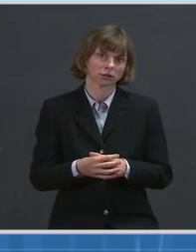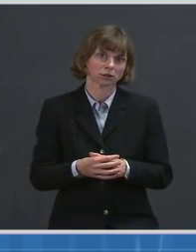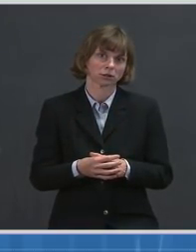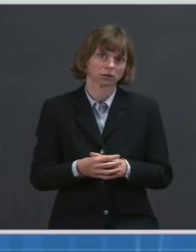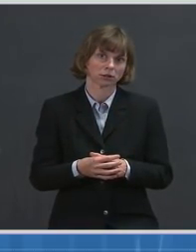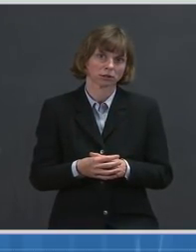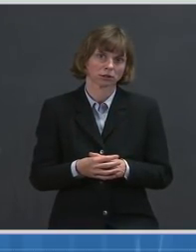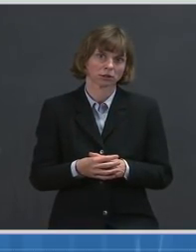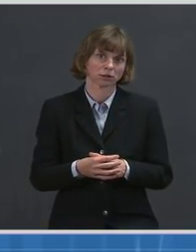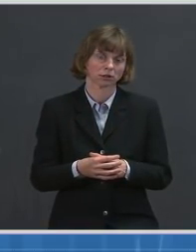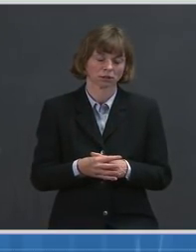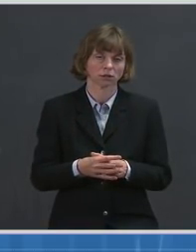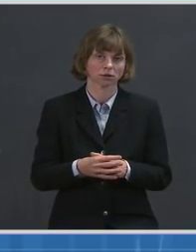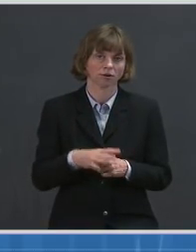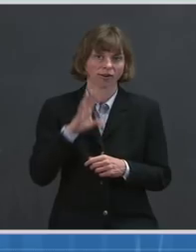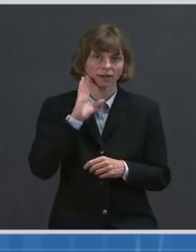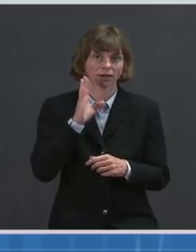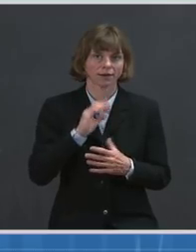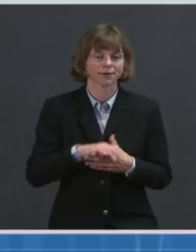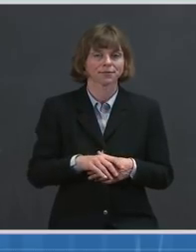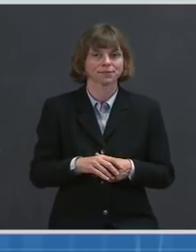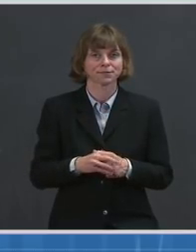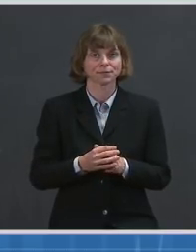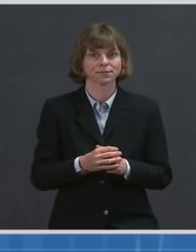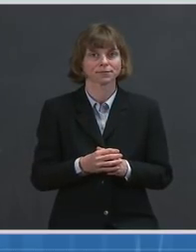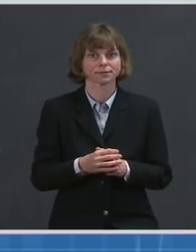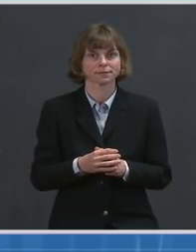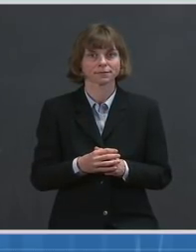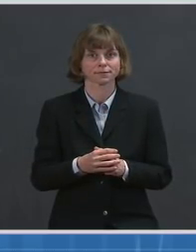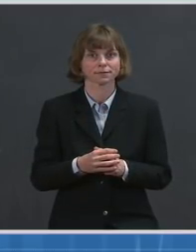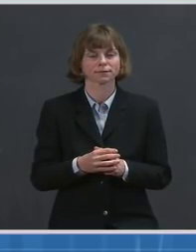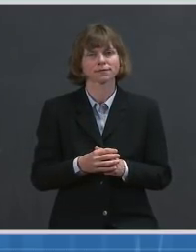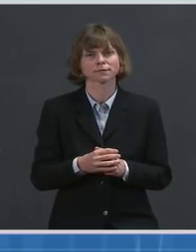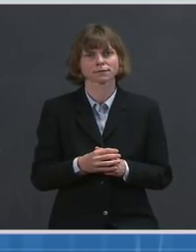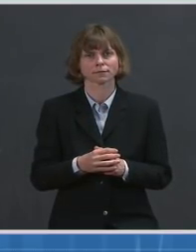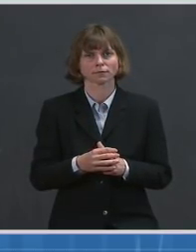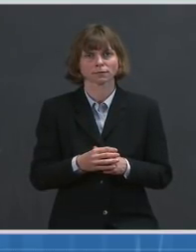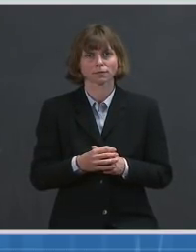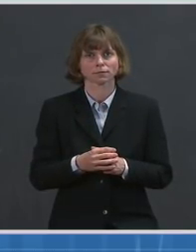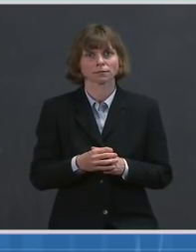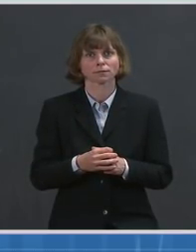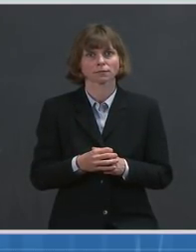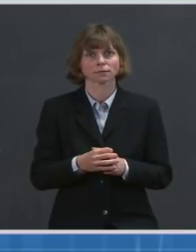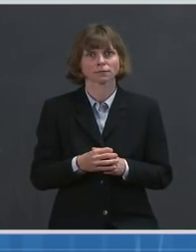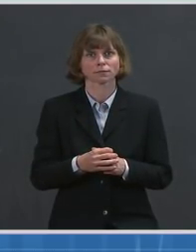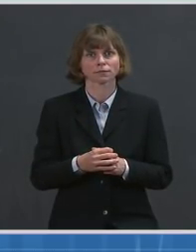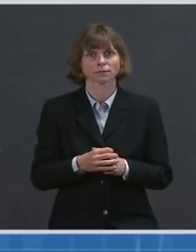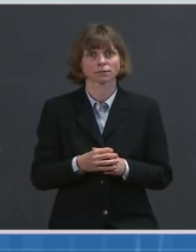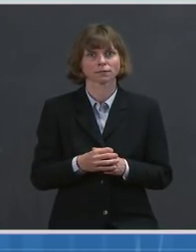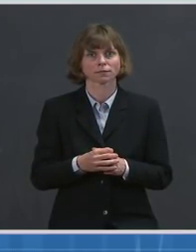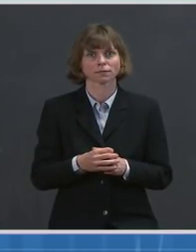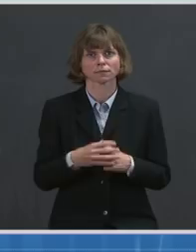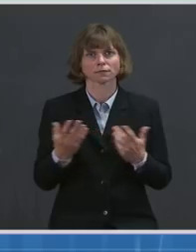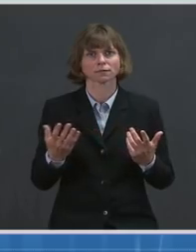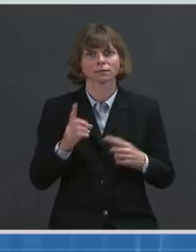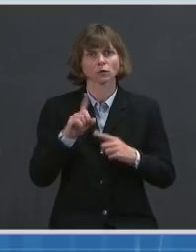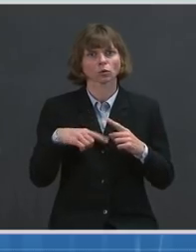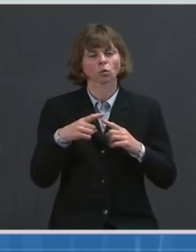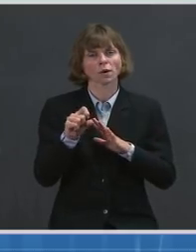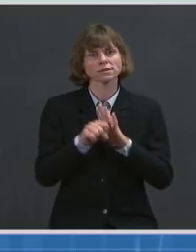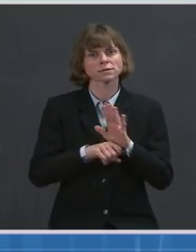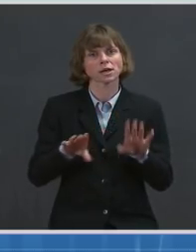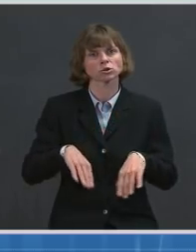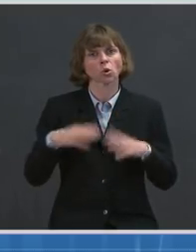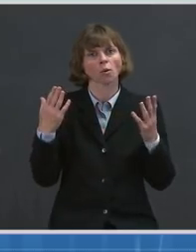Hi, thanks for taking my question. How likely do you think it will be that states can open up to every adult before May